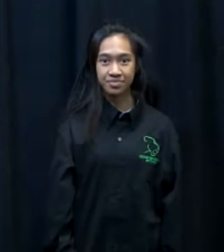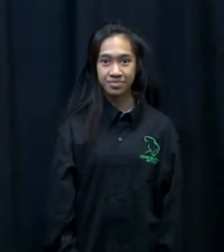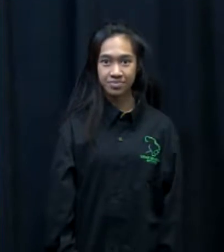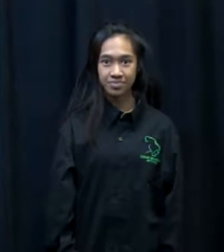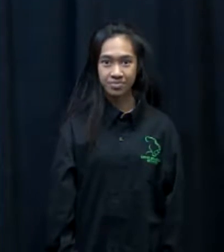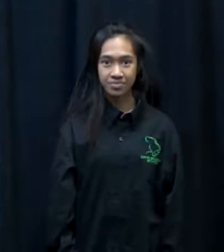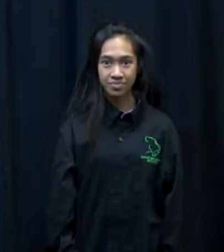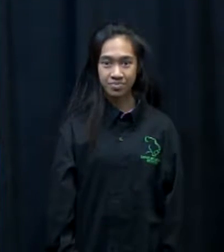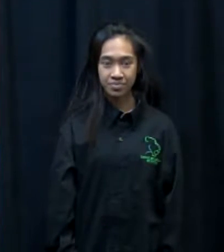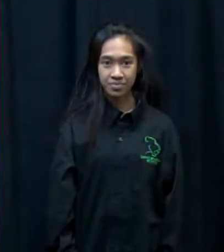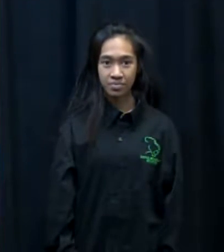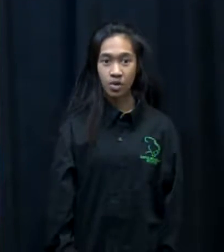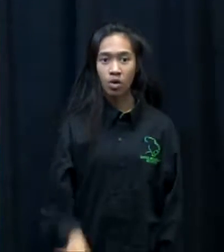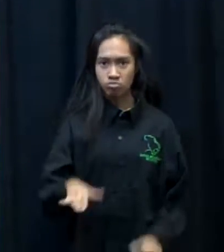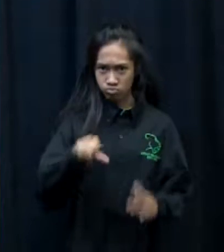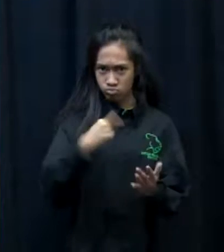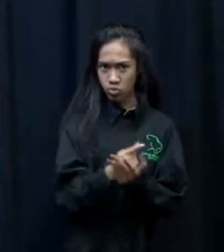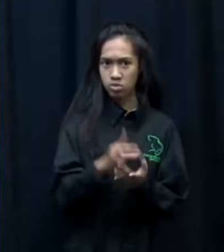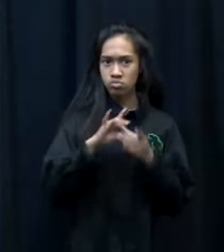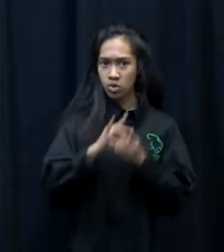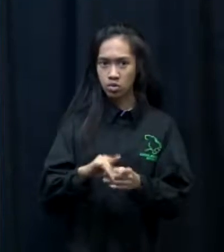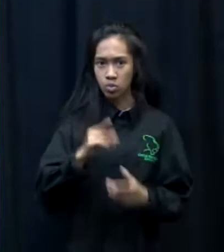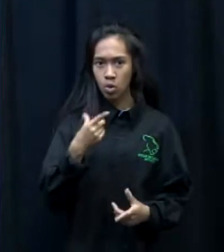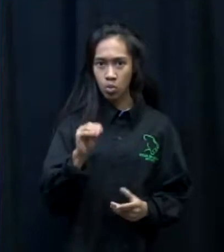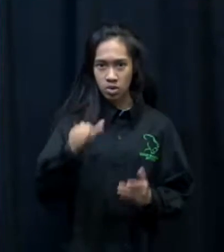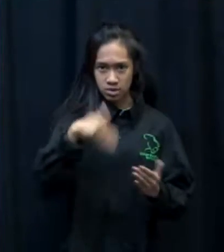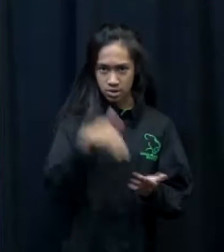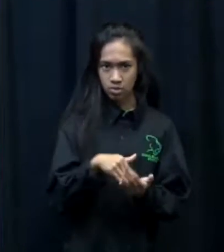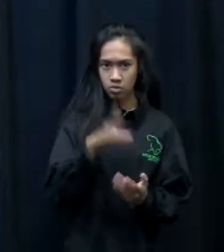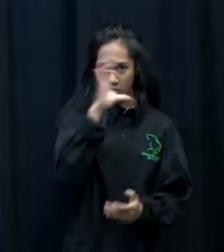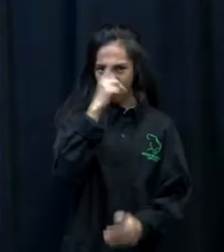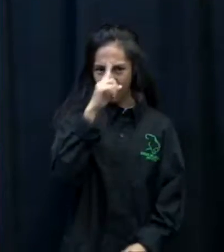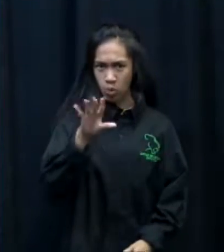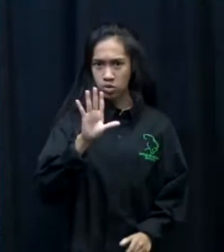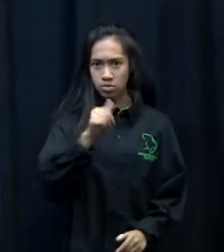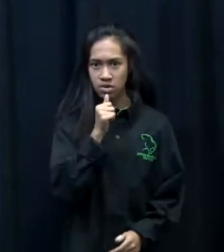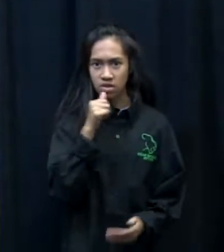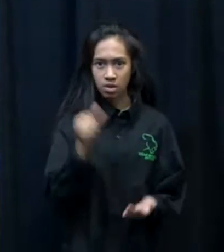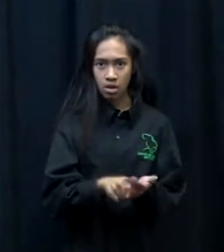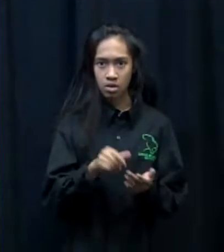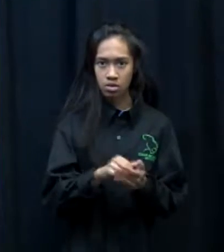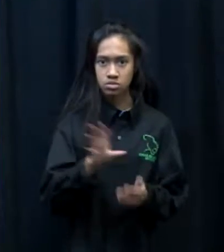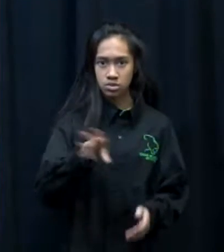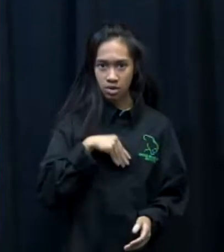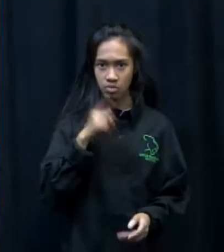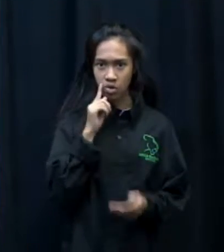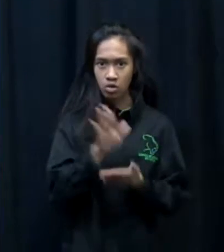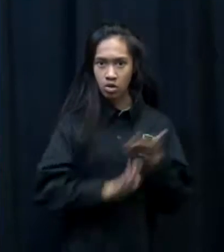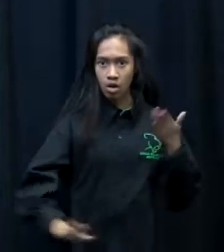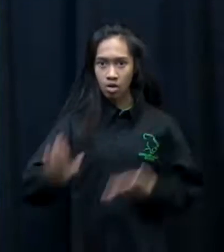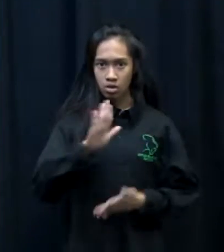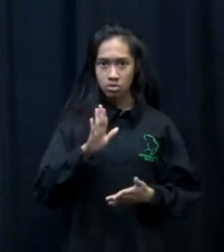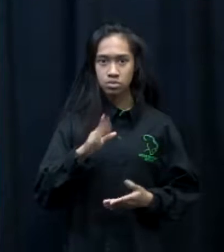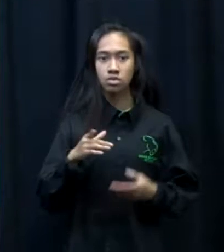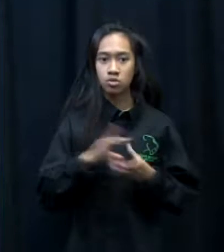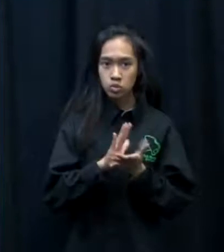On the same line as graduation, the GO Center is still looking for your letters of acceptance for college, a trade school or the military. They